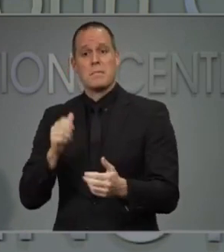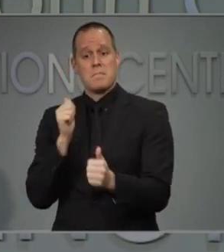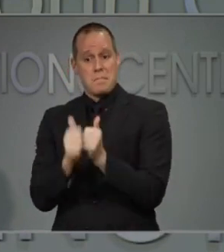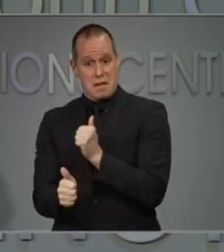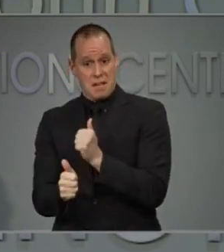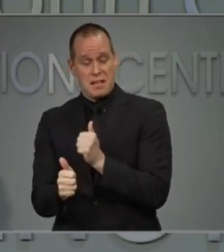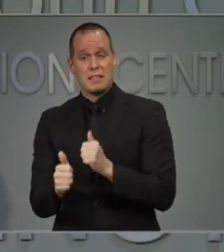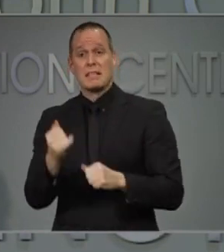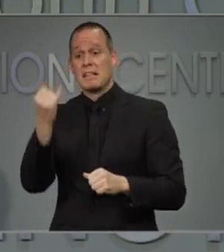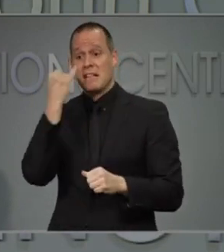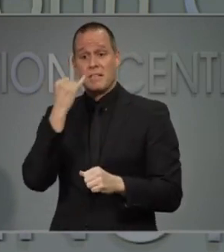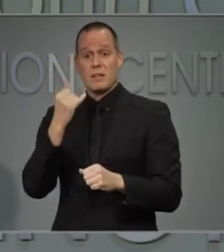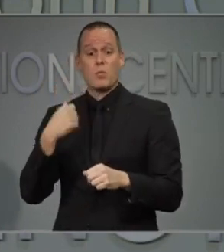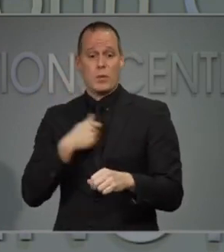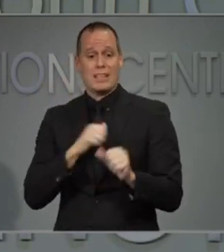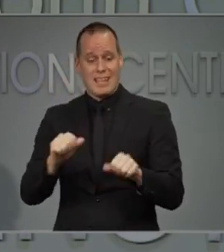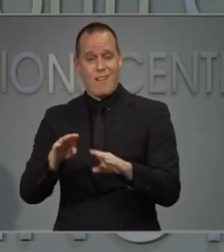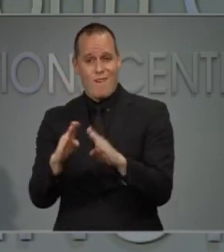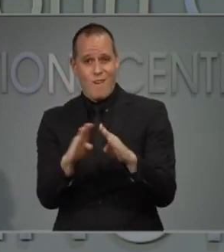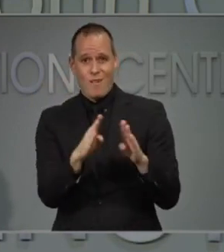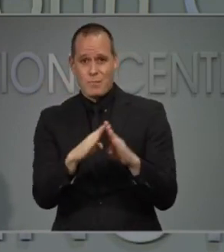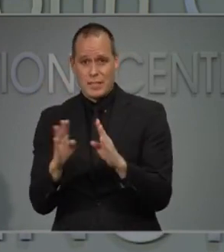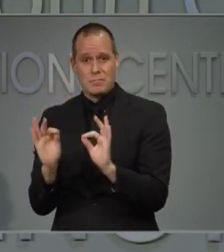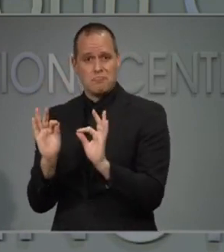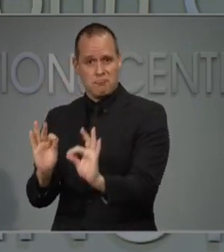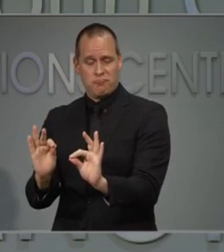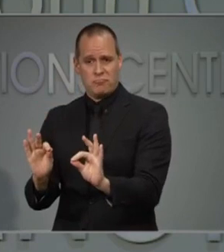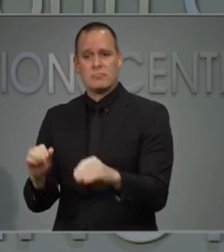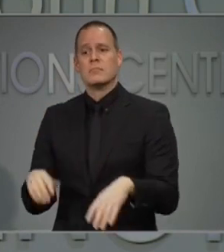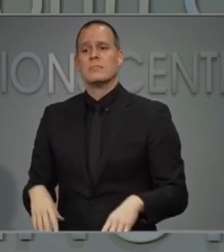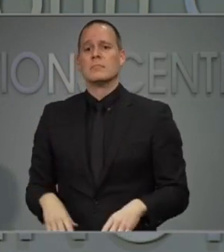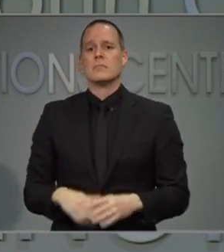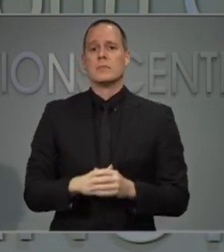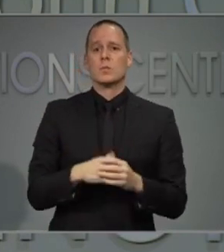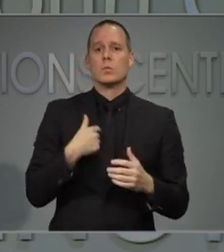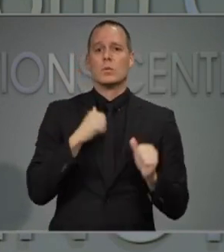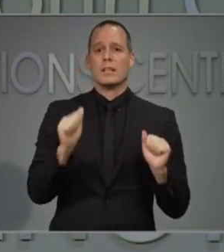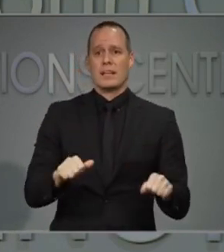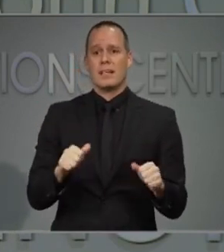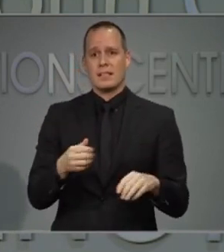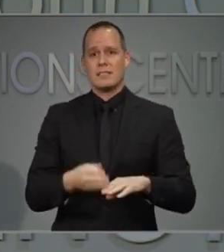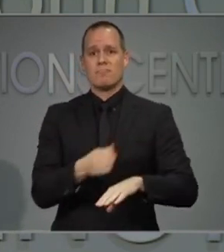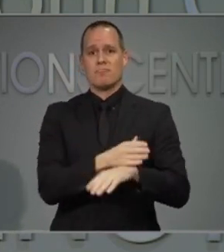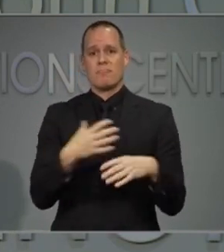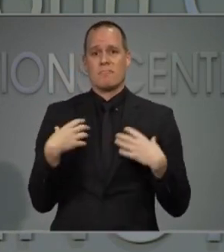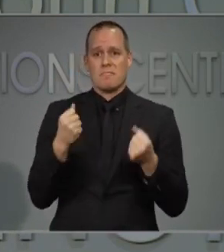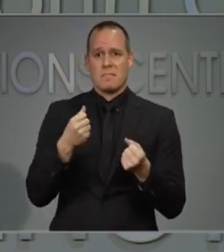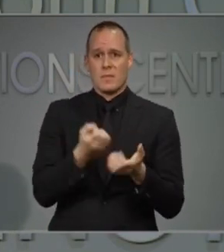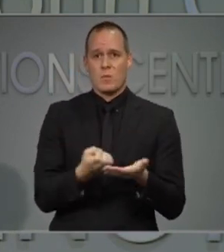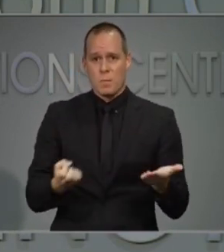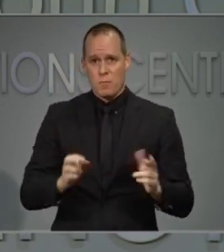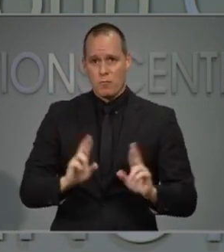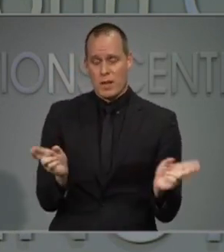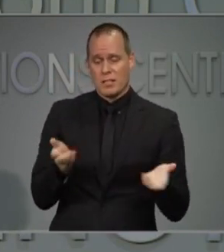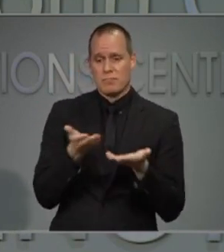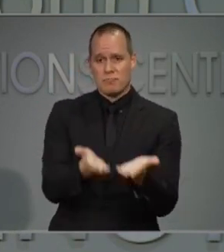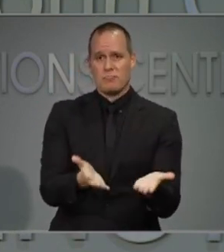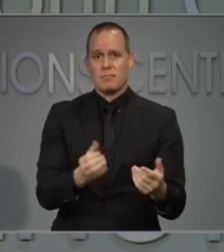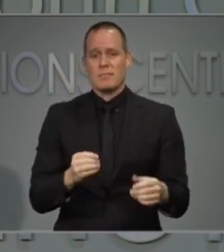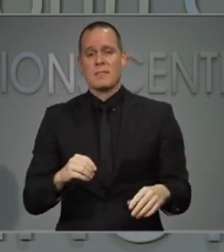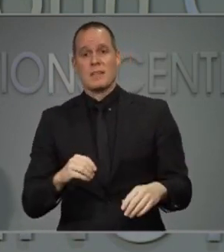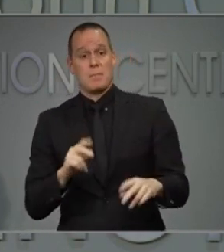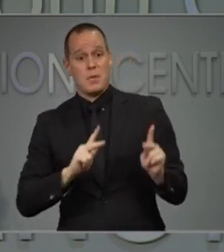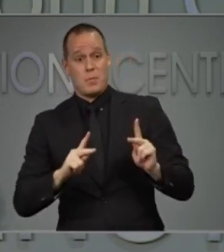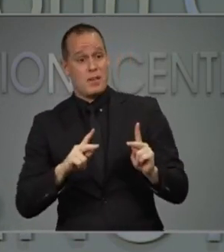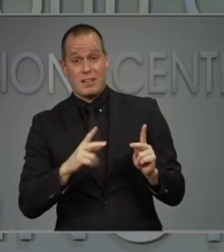testing, increase healthcare equipment, assistance to those out of work and other vital things to help our